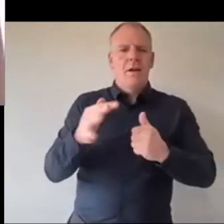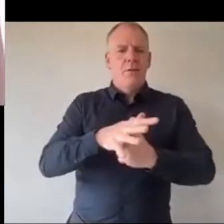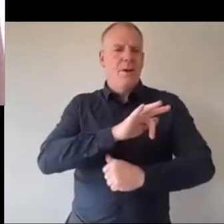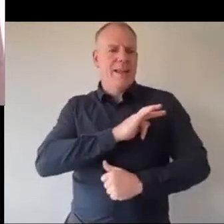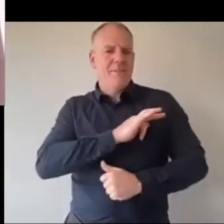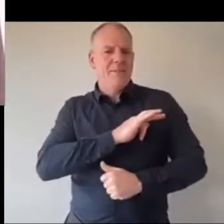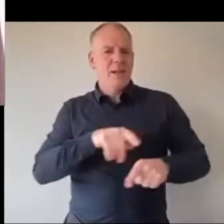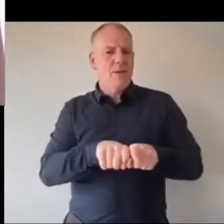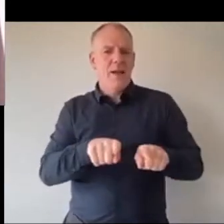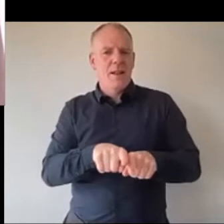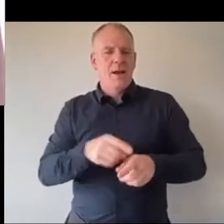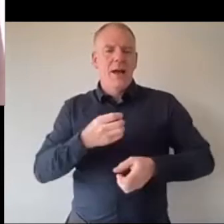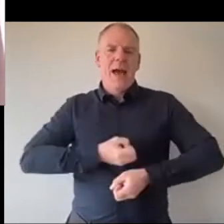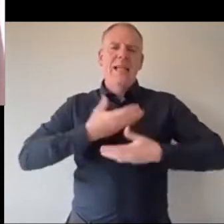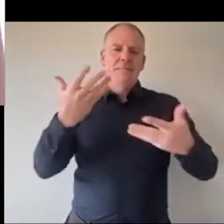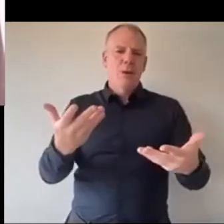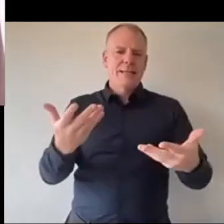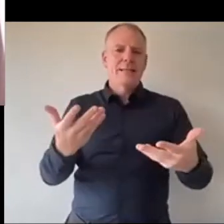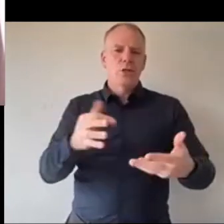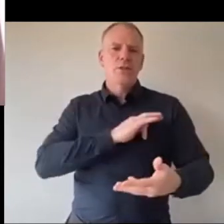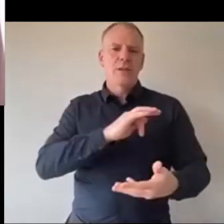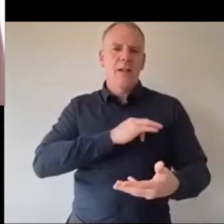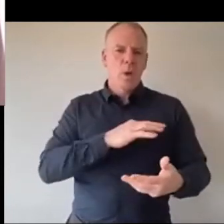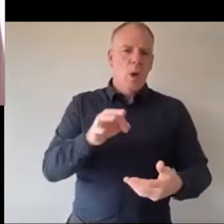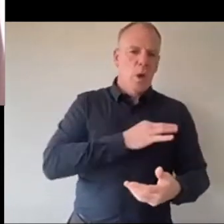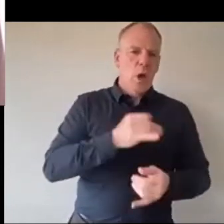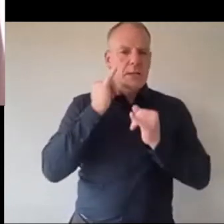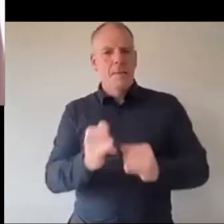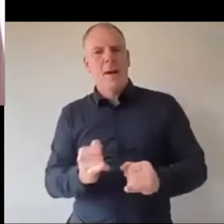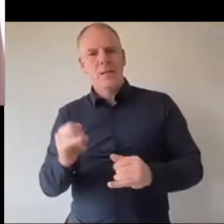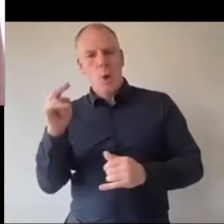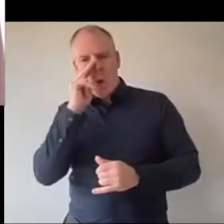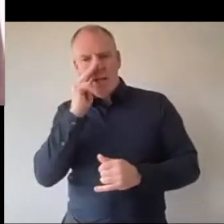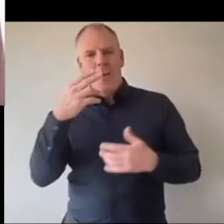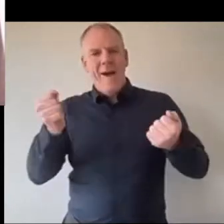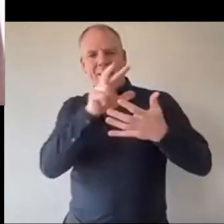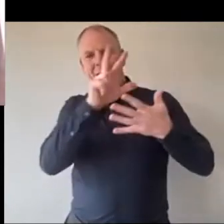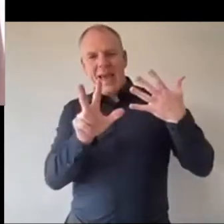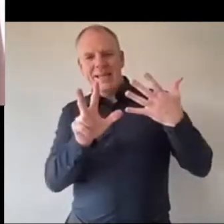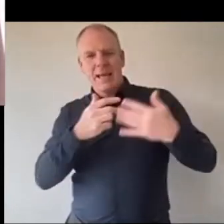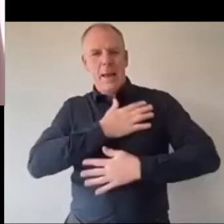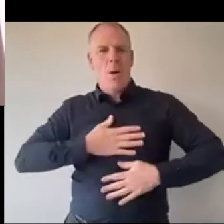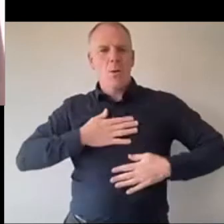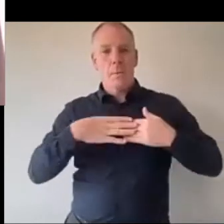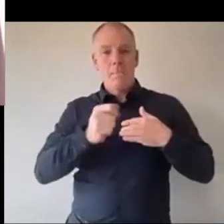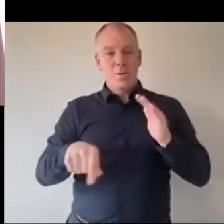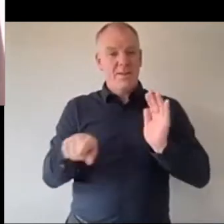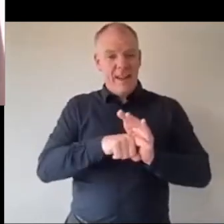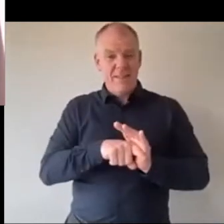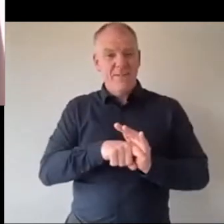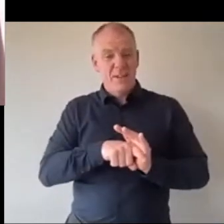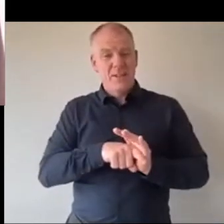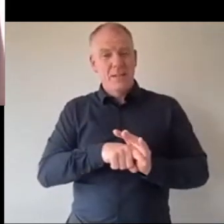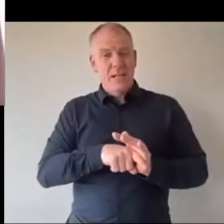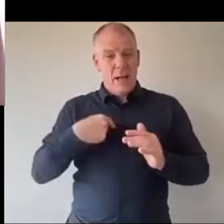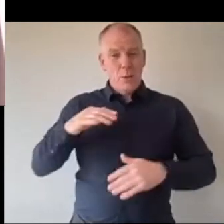the good the bad the ugly we have eight core emotions and most of them are negative ones and since I was a child and no doubt you were a child we